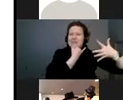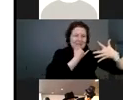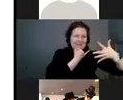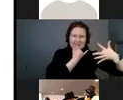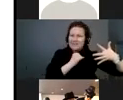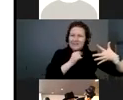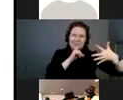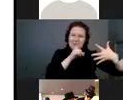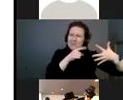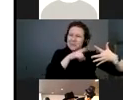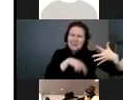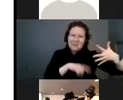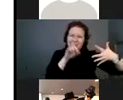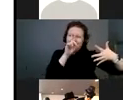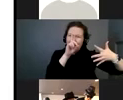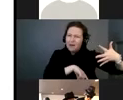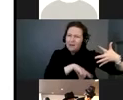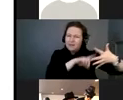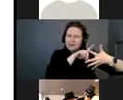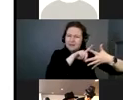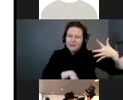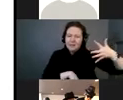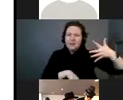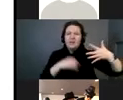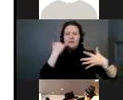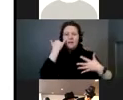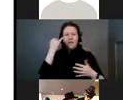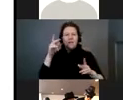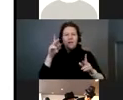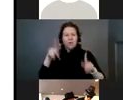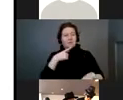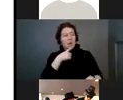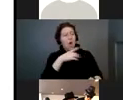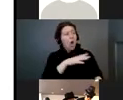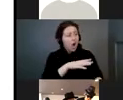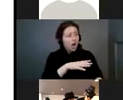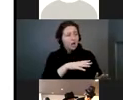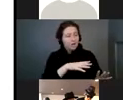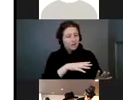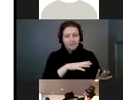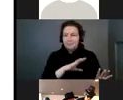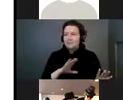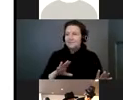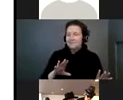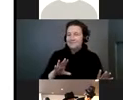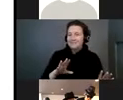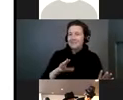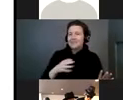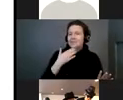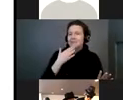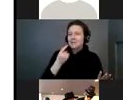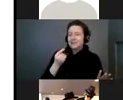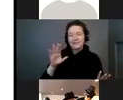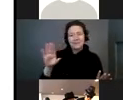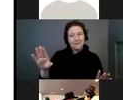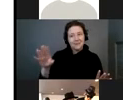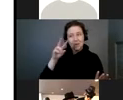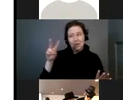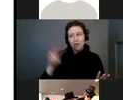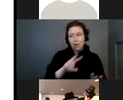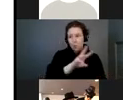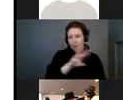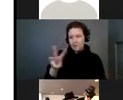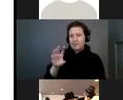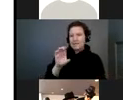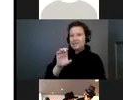and if someone tries to say any of those things, too, we would definitely recommend that they check out the site of the National